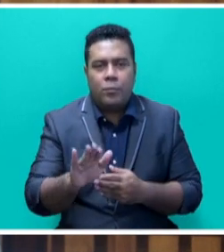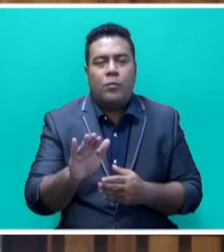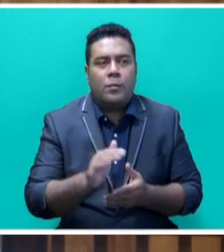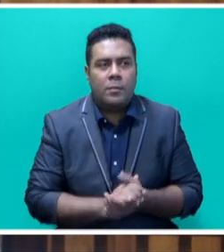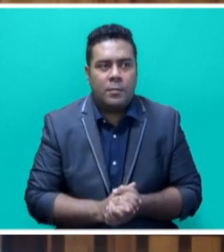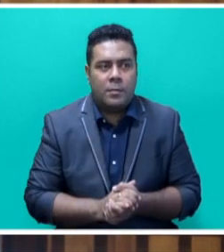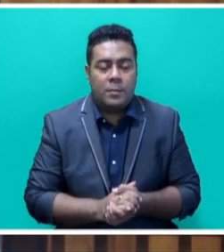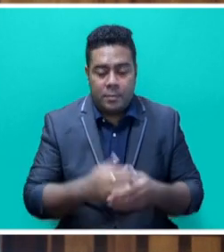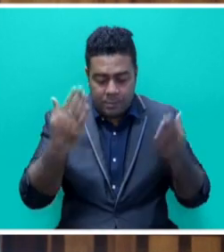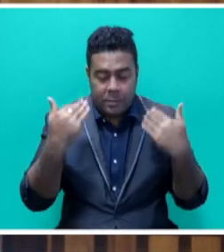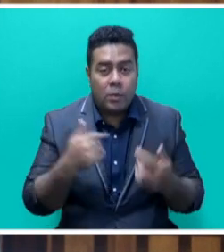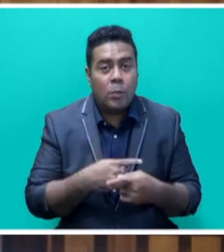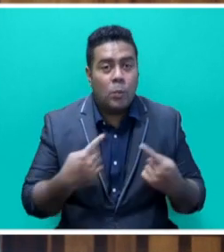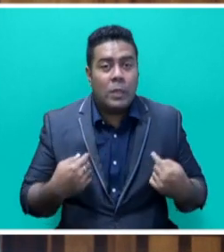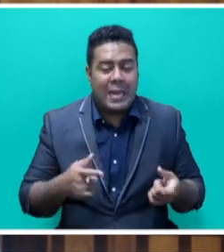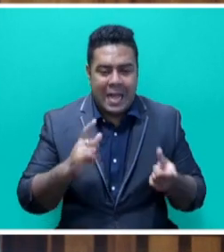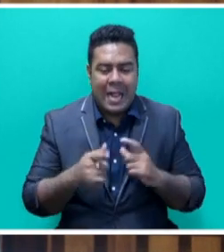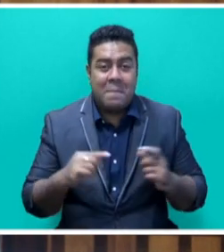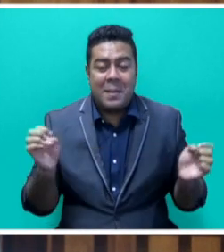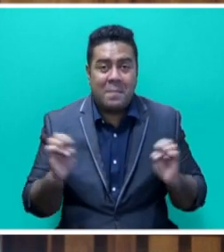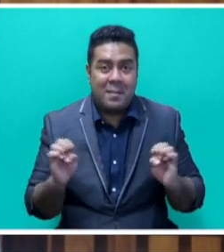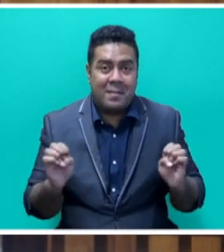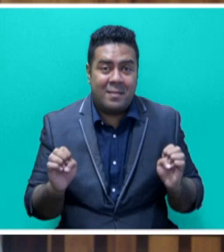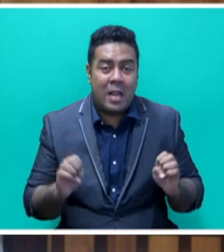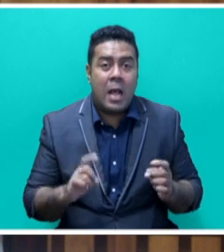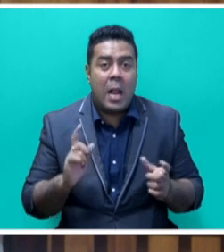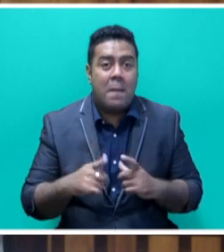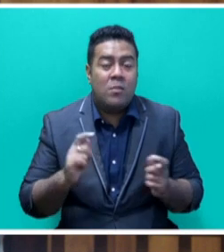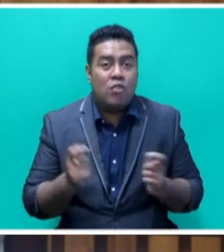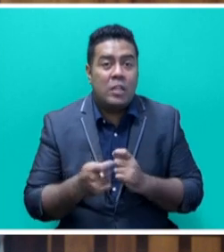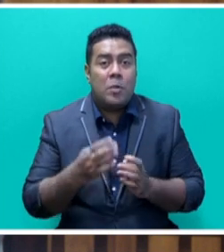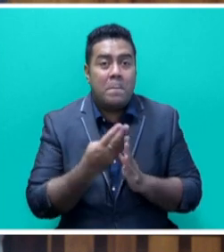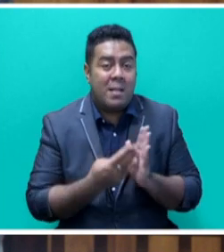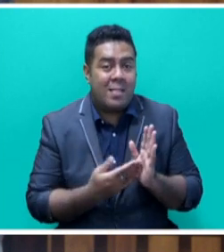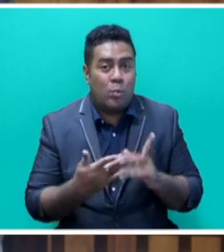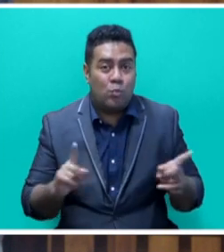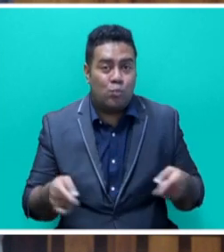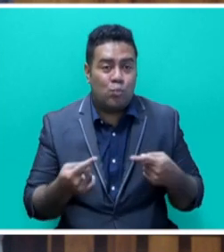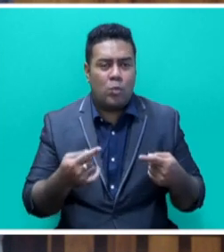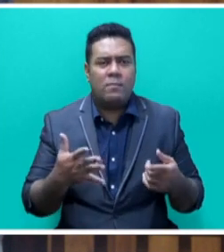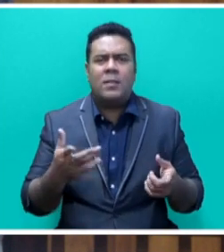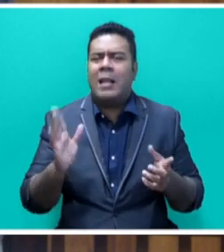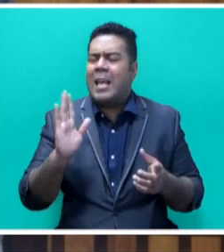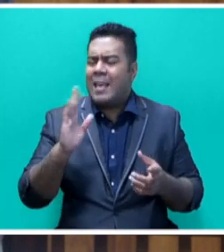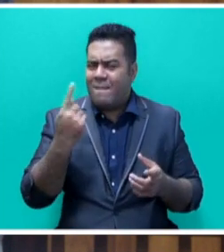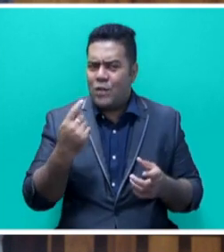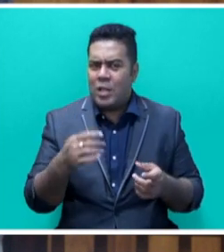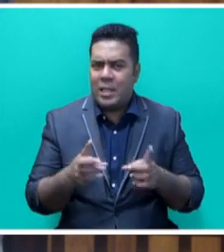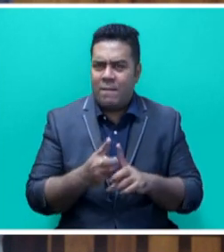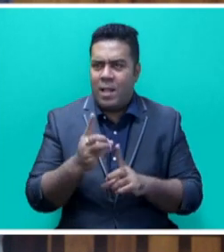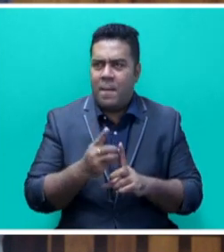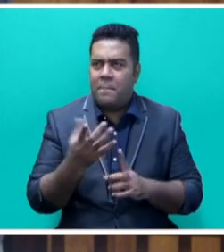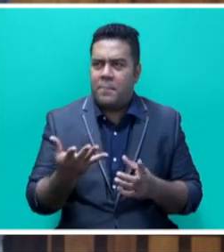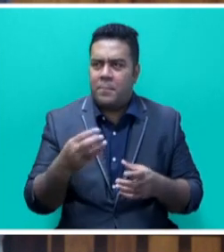Mr. Speaker, Sir, we are in a climate emergency, and the climate change bill being debated on today has been carefully developed to address different aspects